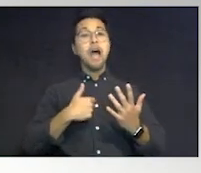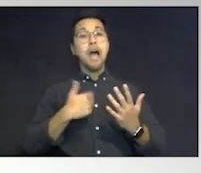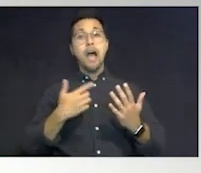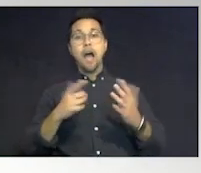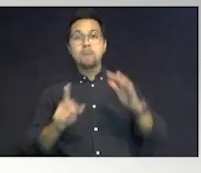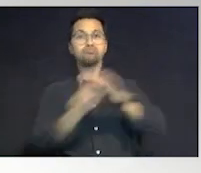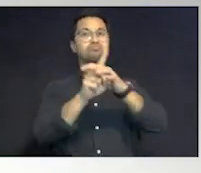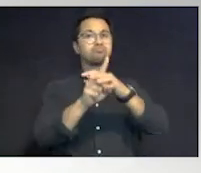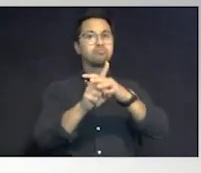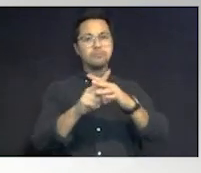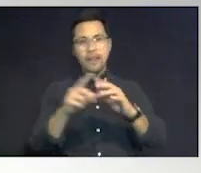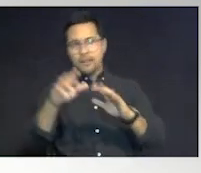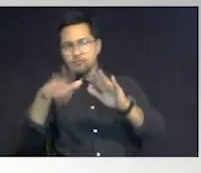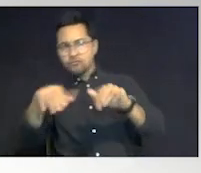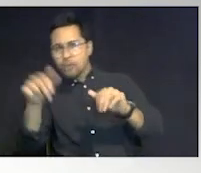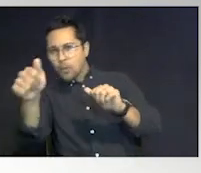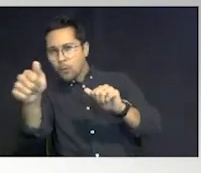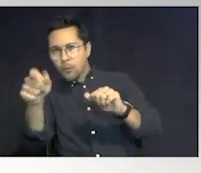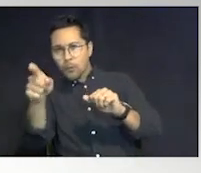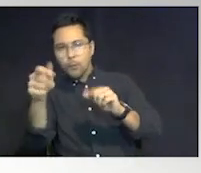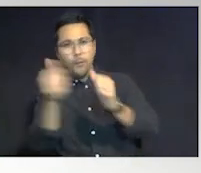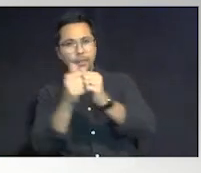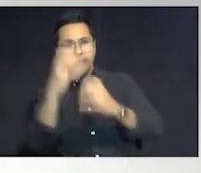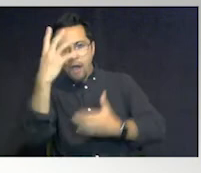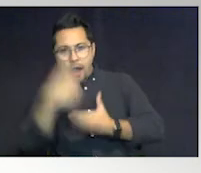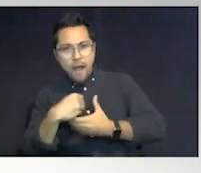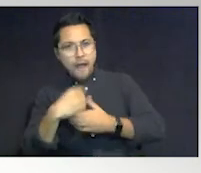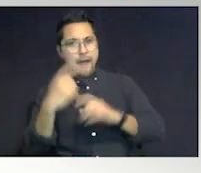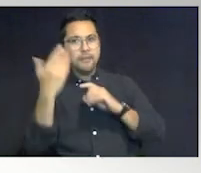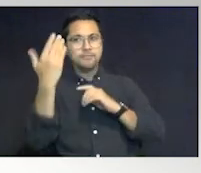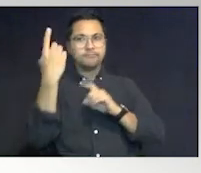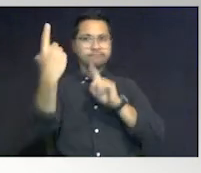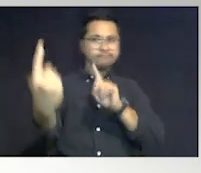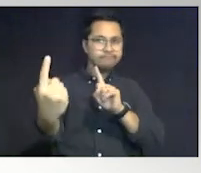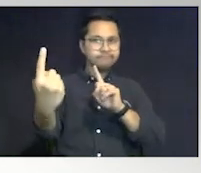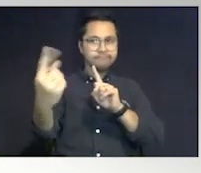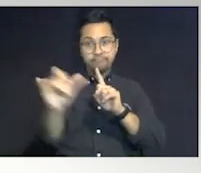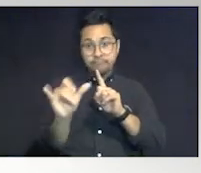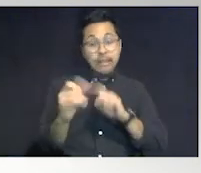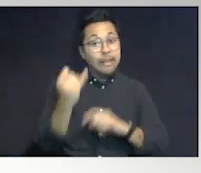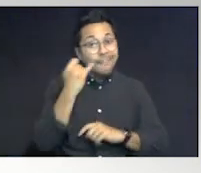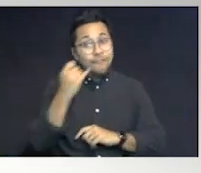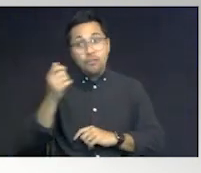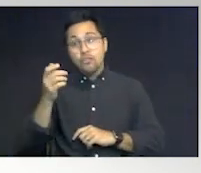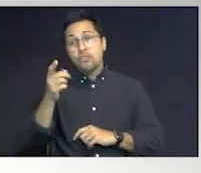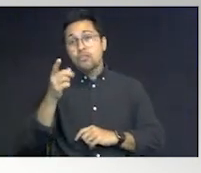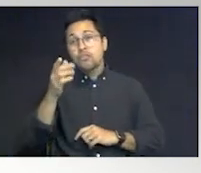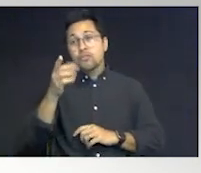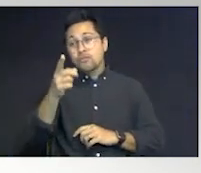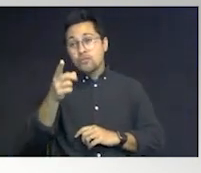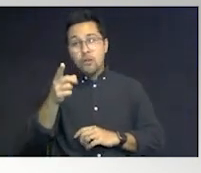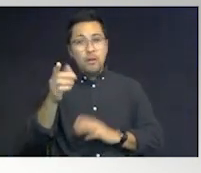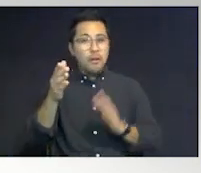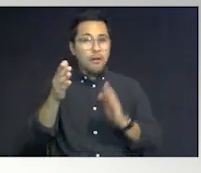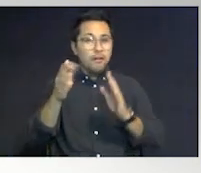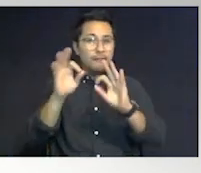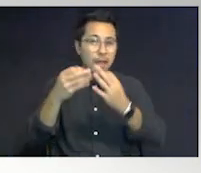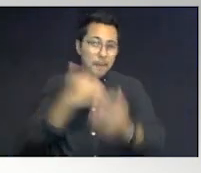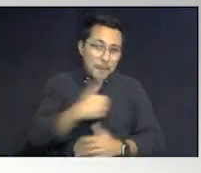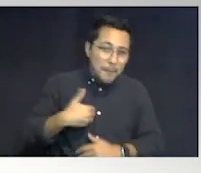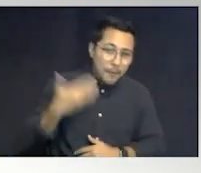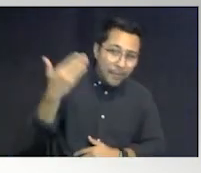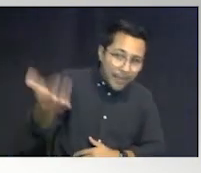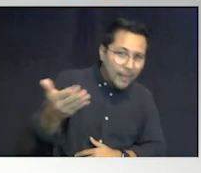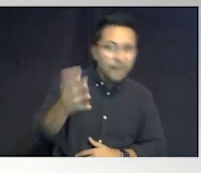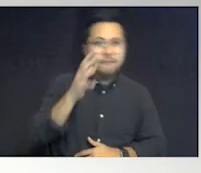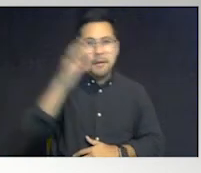and the child with autism is at the scene as well. If you are there, if you're next to kin, if you're a family member or a